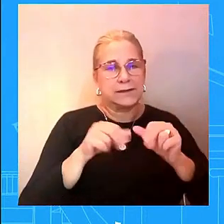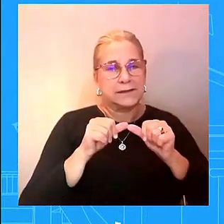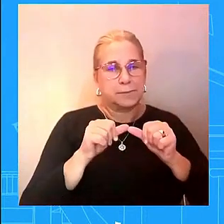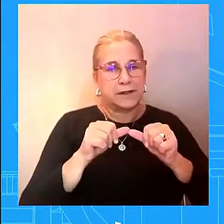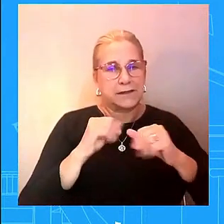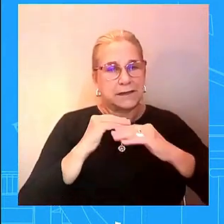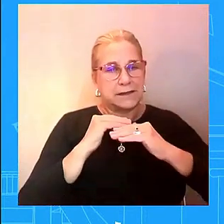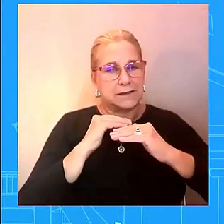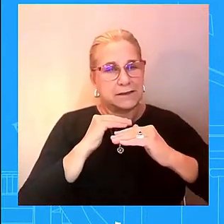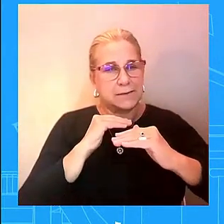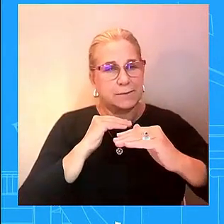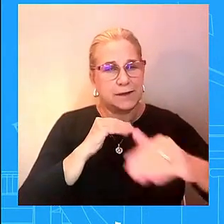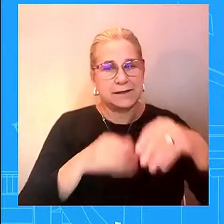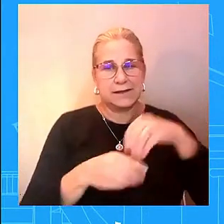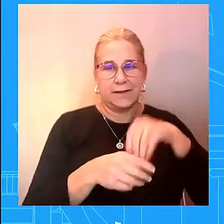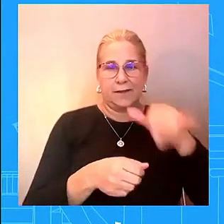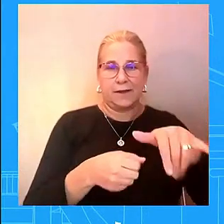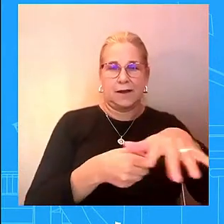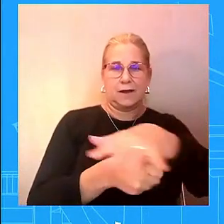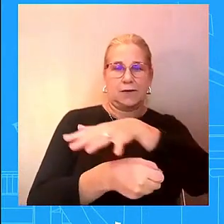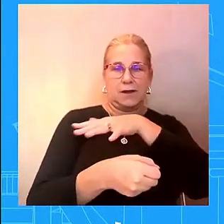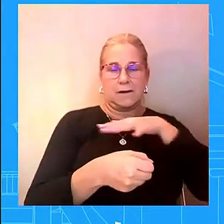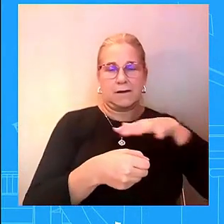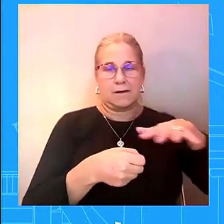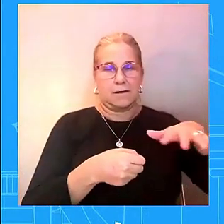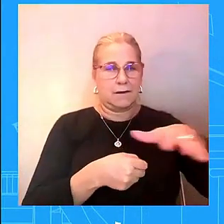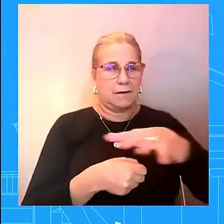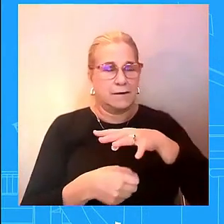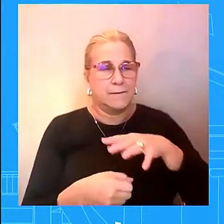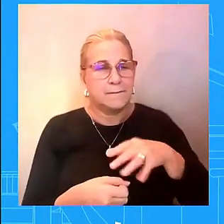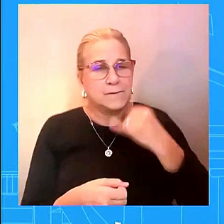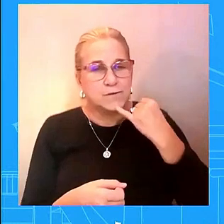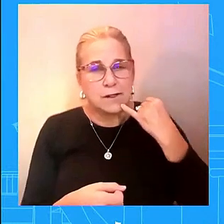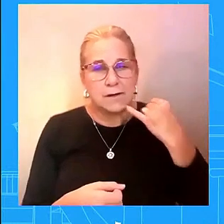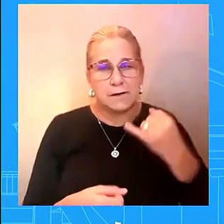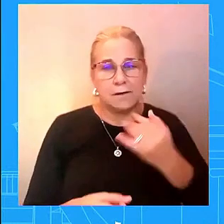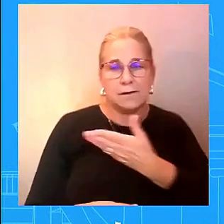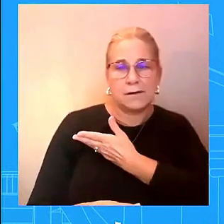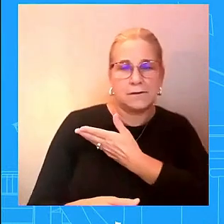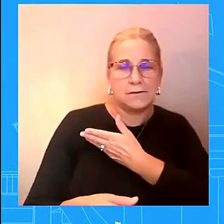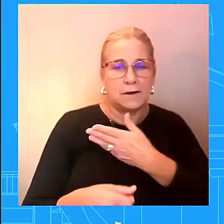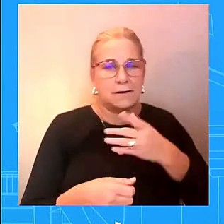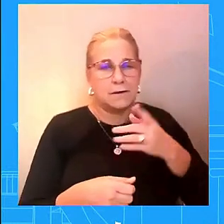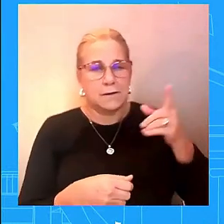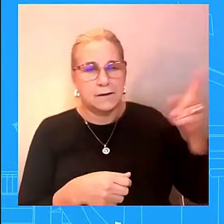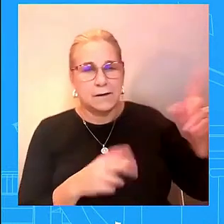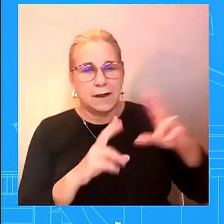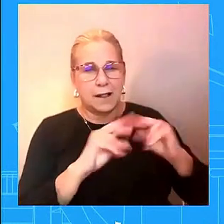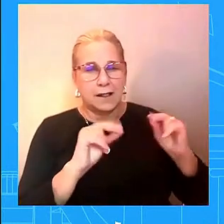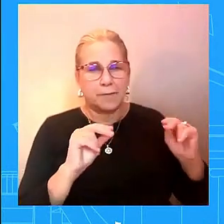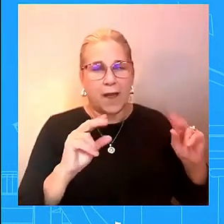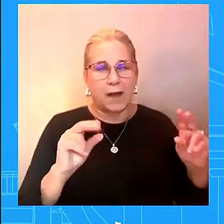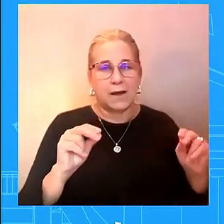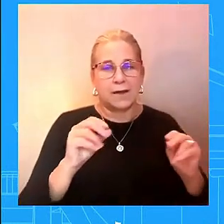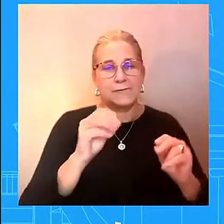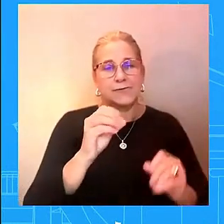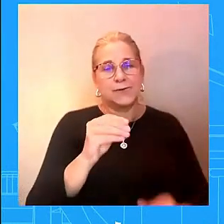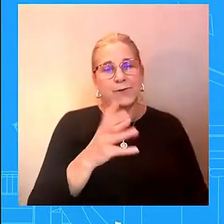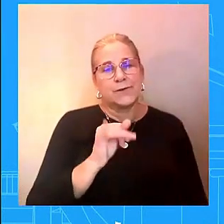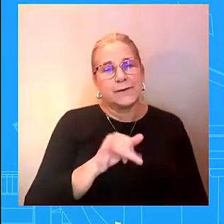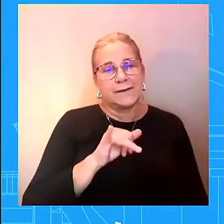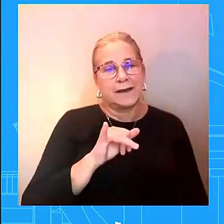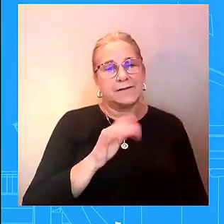asking me i know your question your question was um do we think this will have an effect we believe and this president believes when a